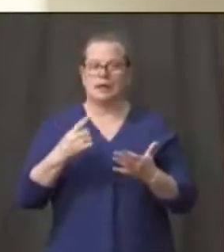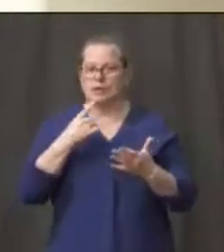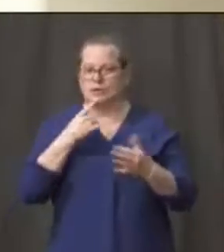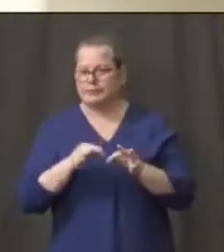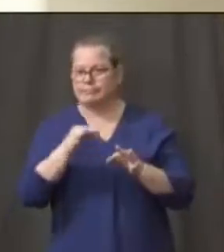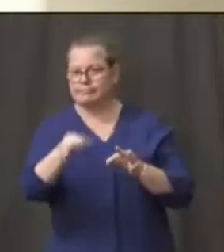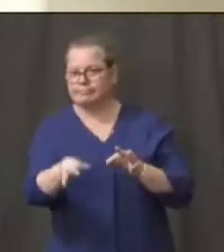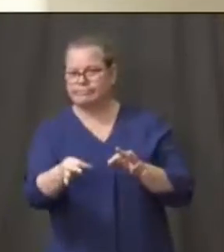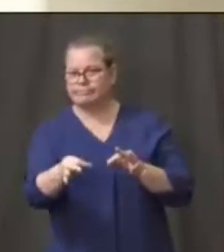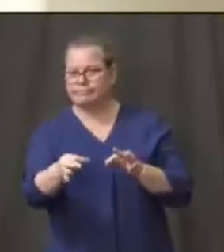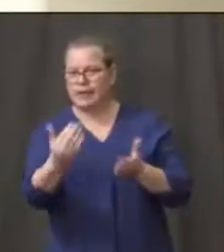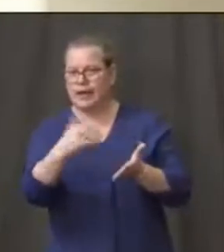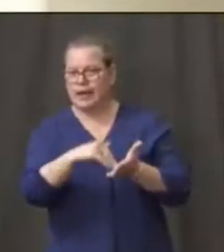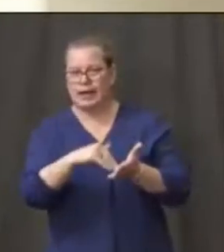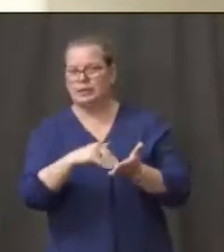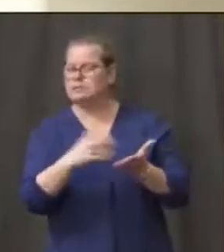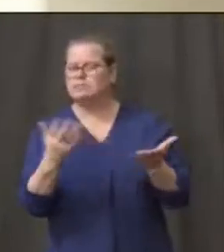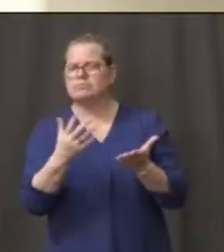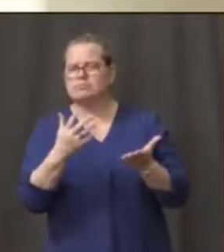status of that?